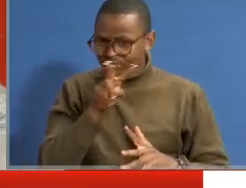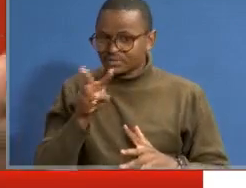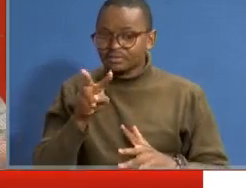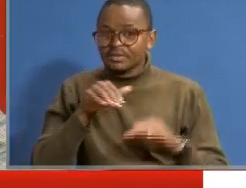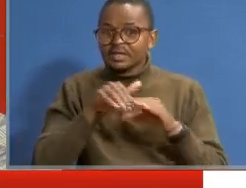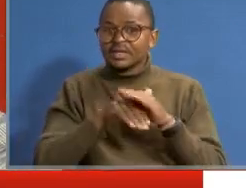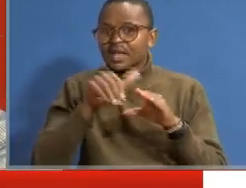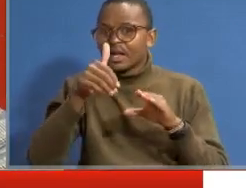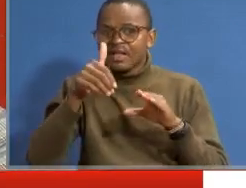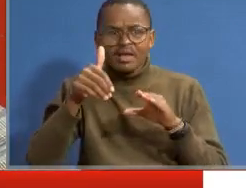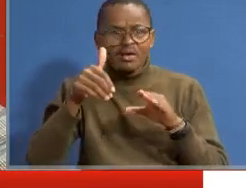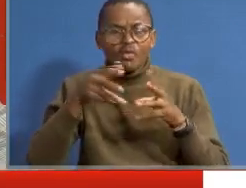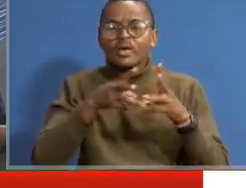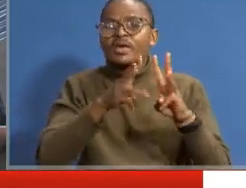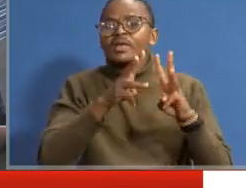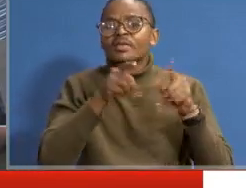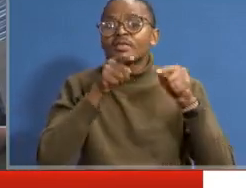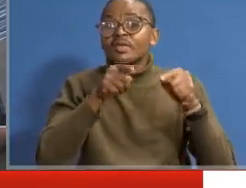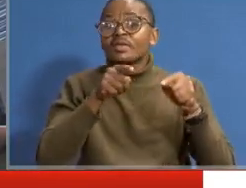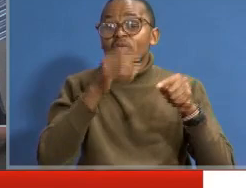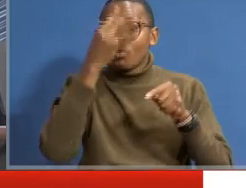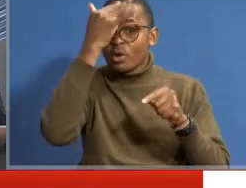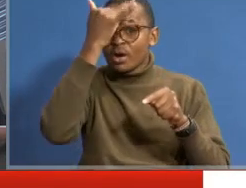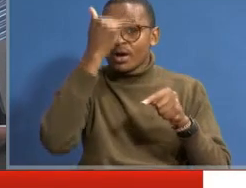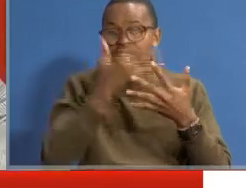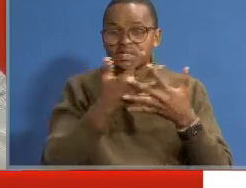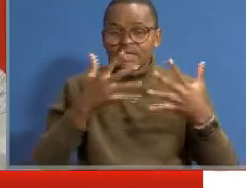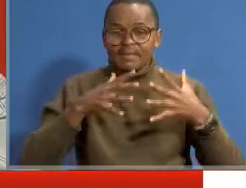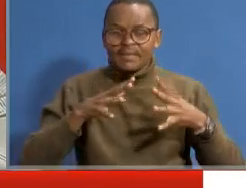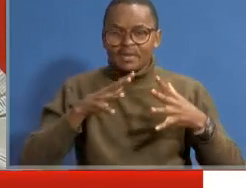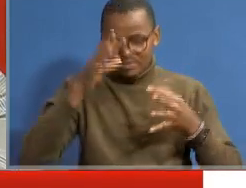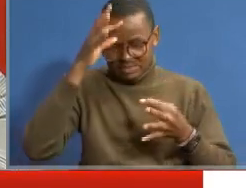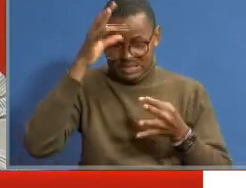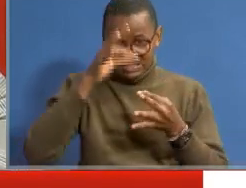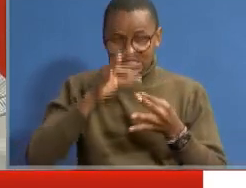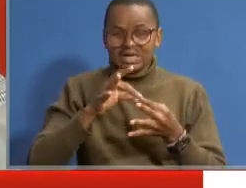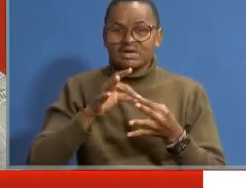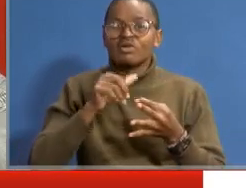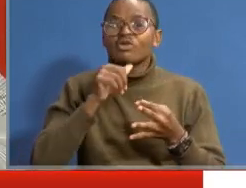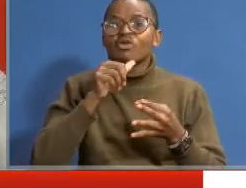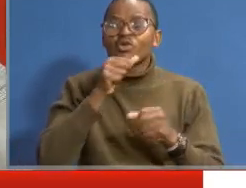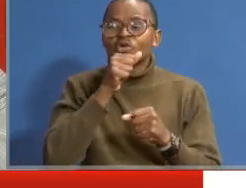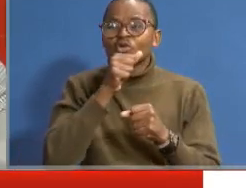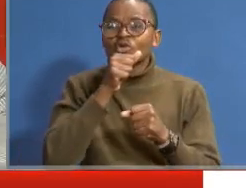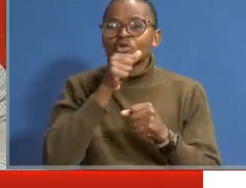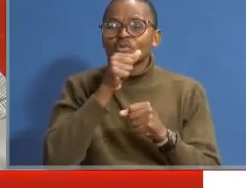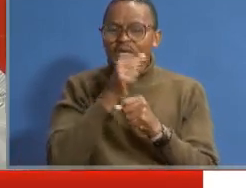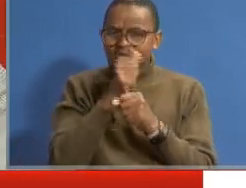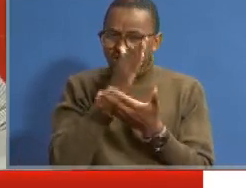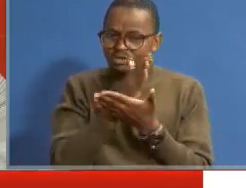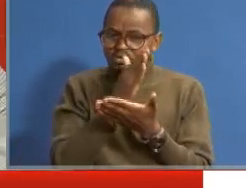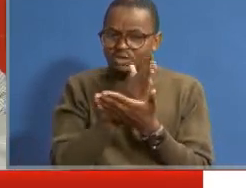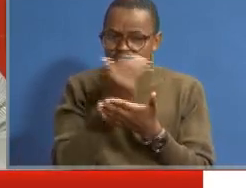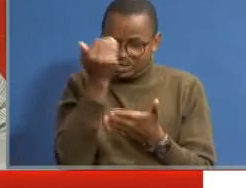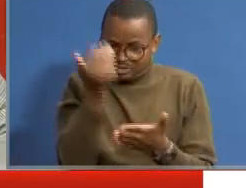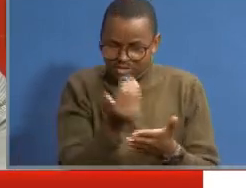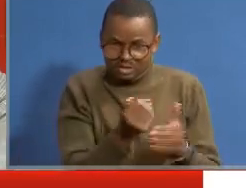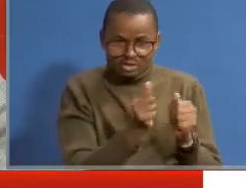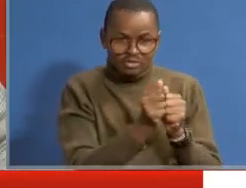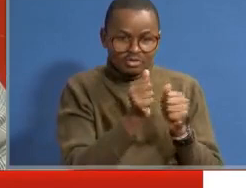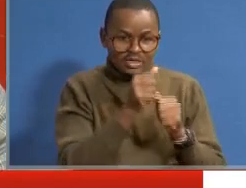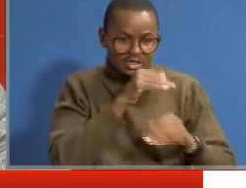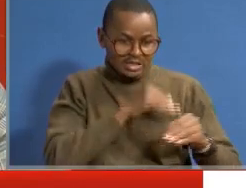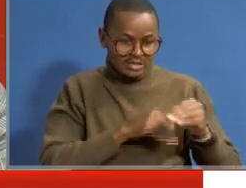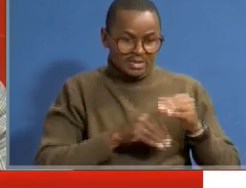in another angle, and this is why some people decide even not to make sure that children with disability,